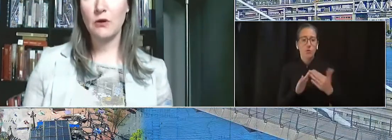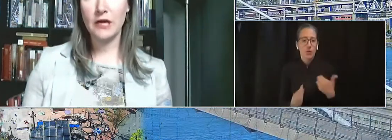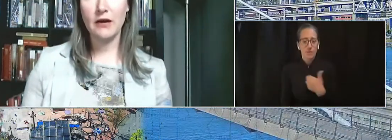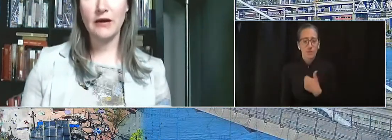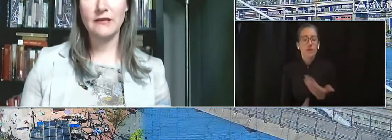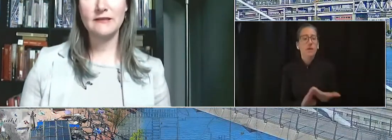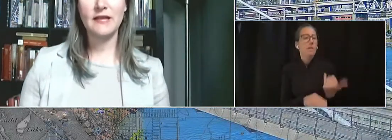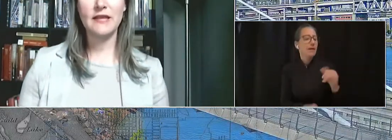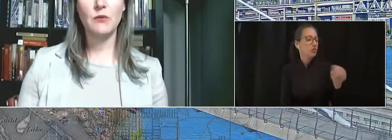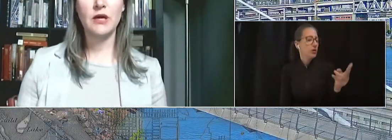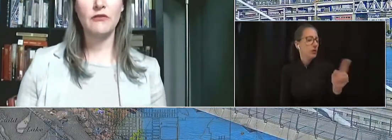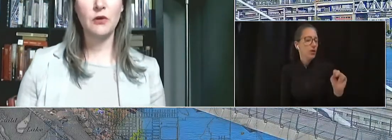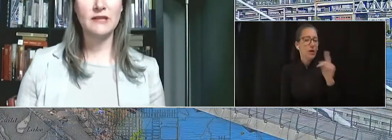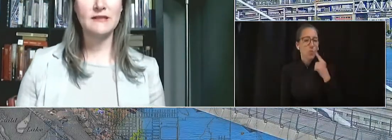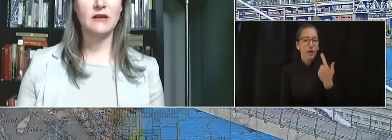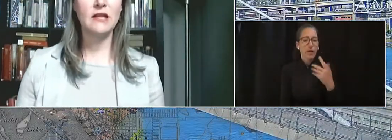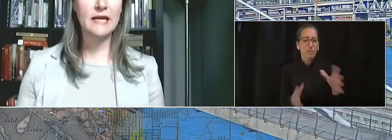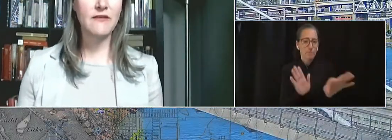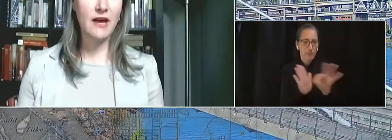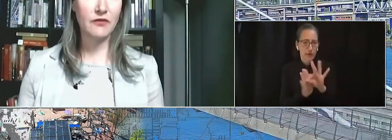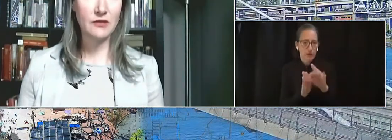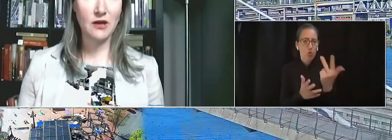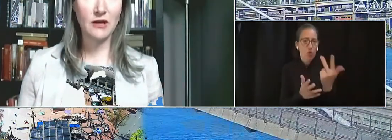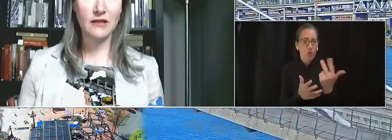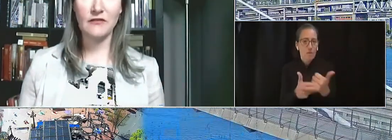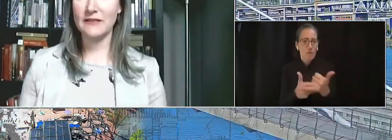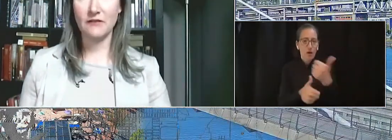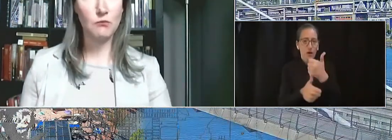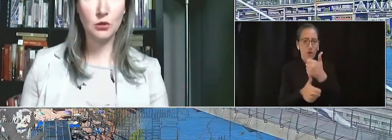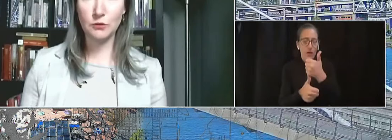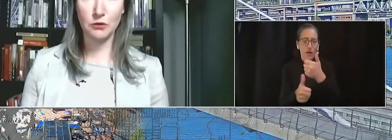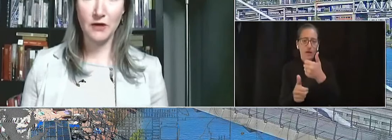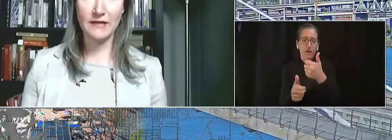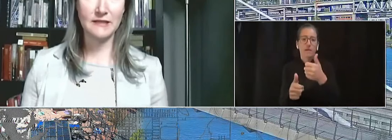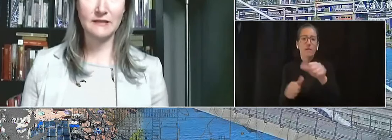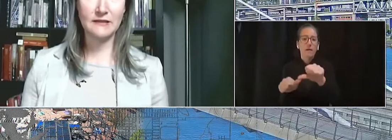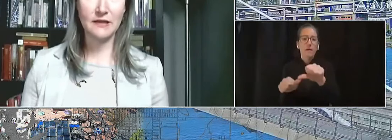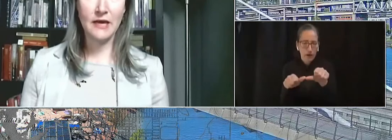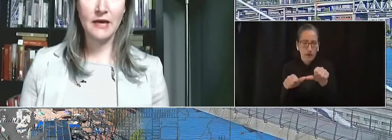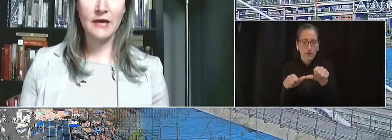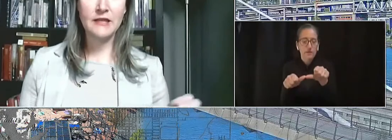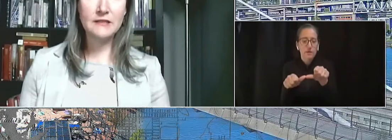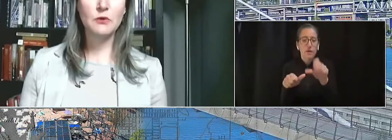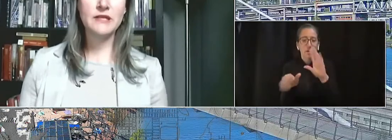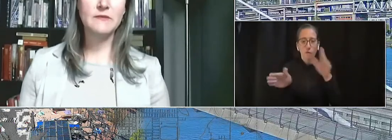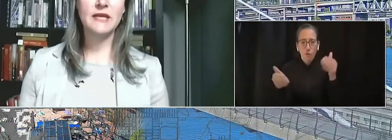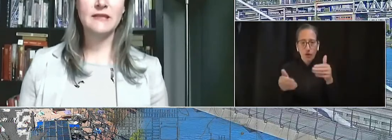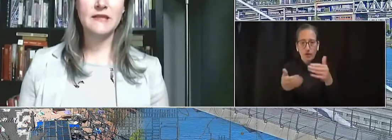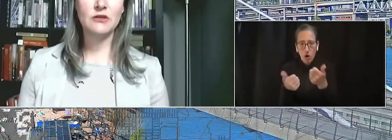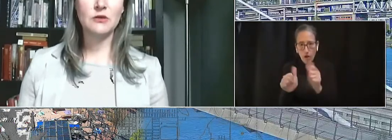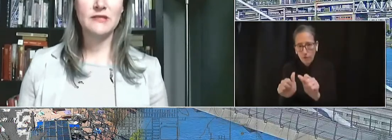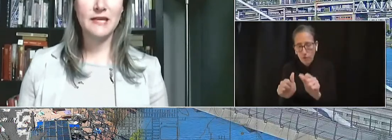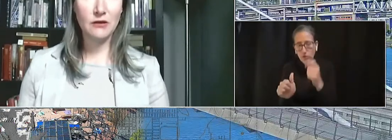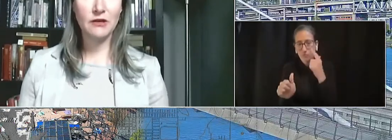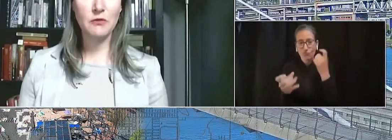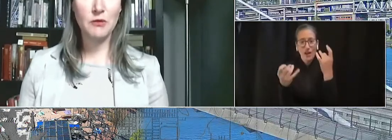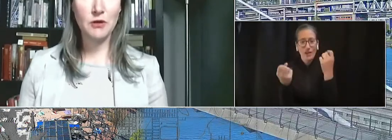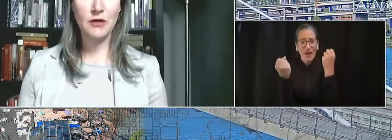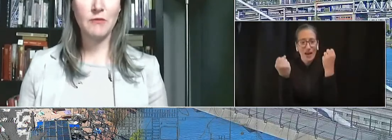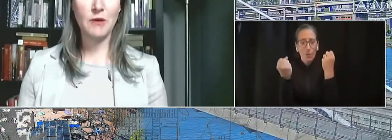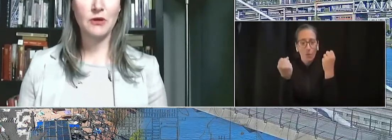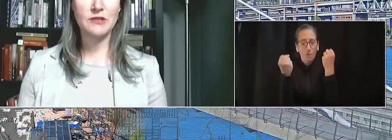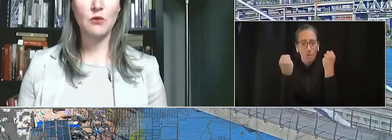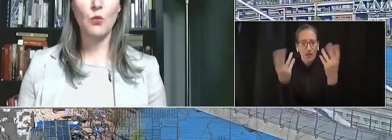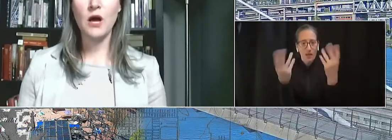shared priority areas that they wanted to focus their collective efforts on in the face of multiple crises. This morning's meeting is geared towards hearing